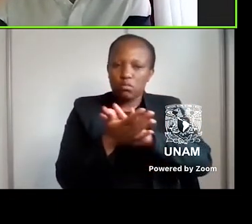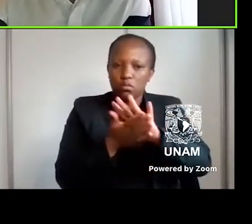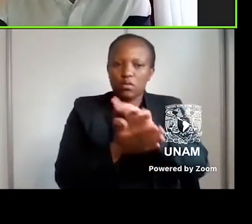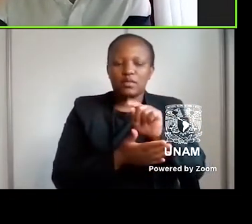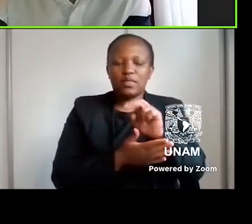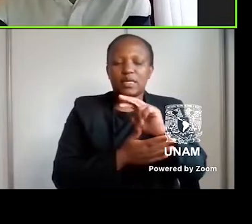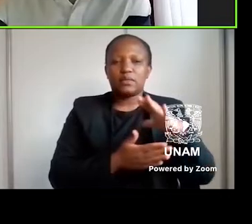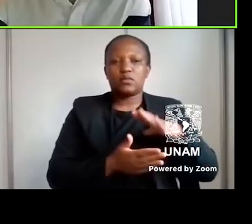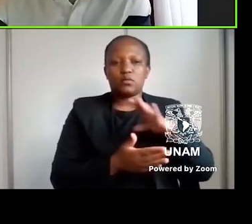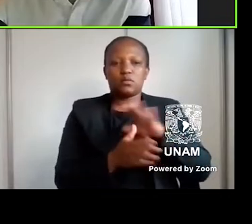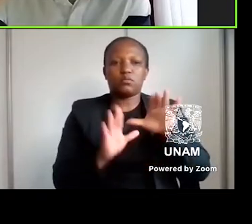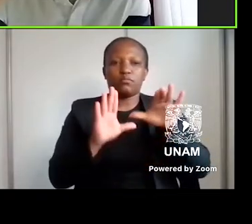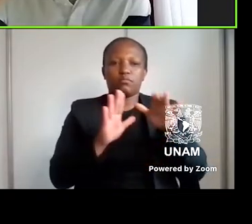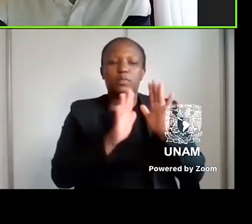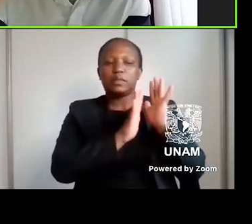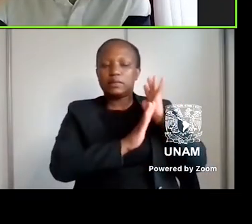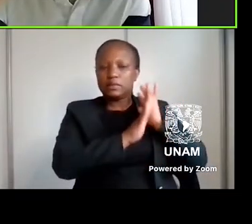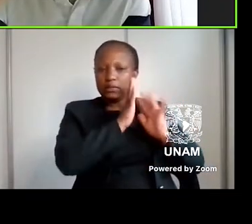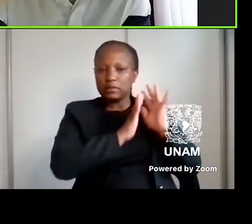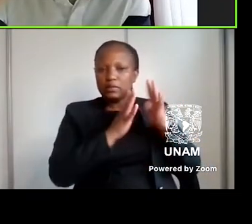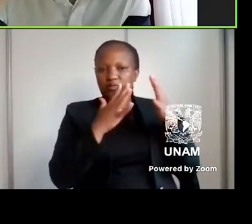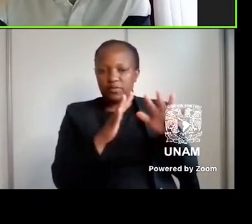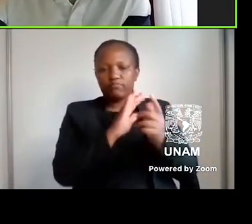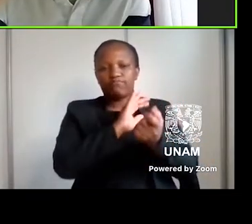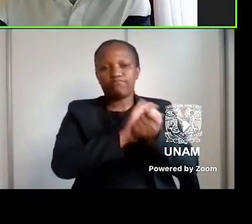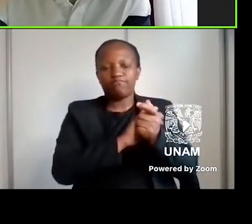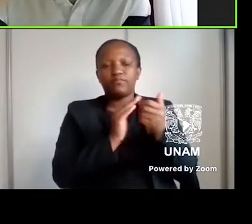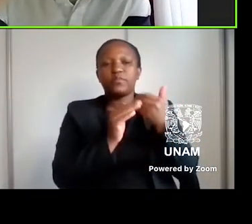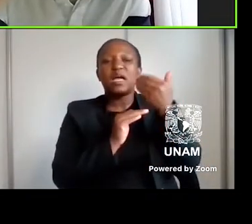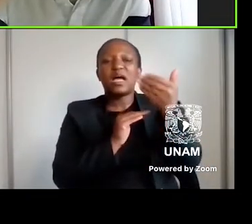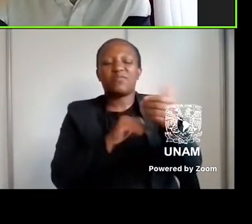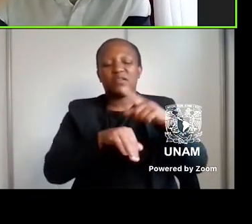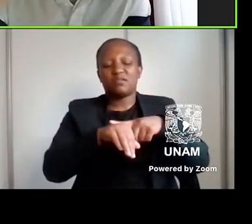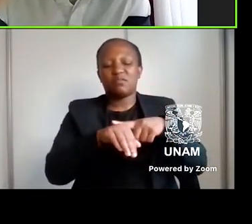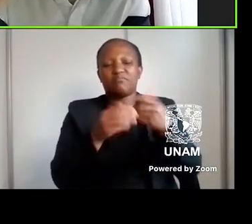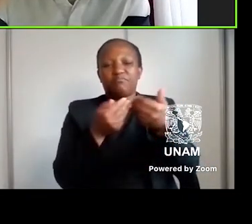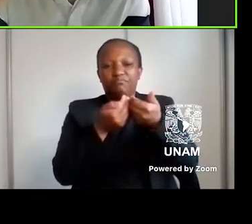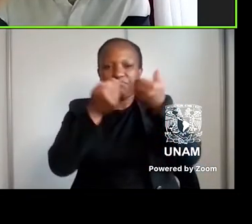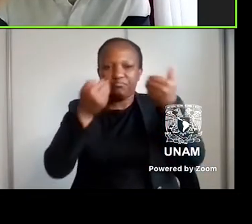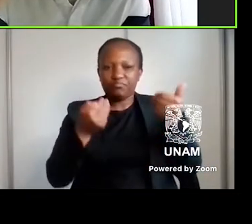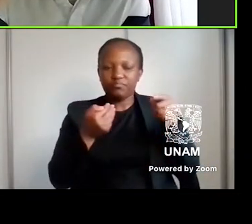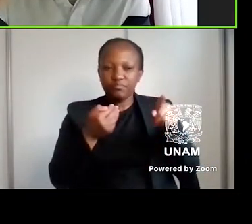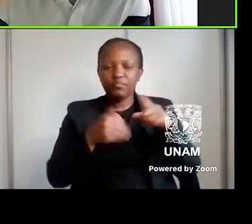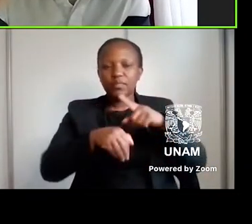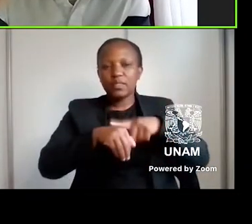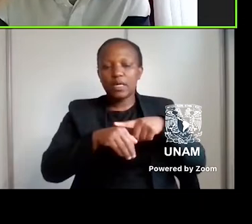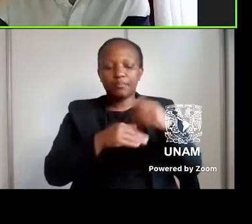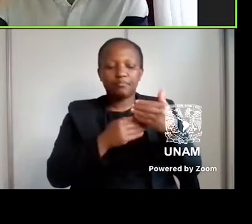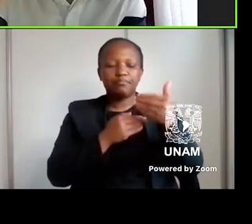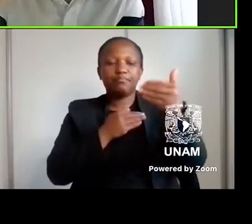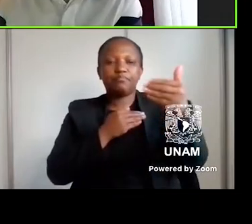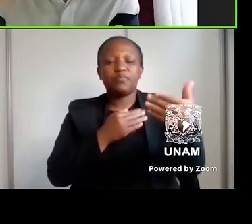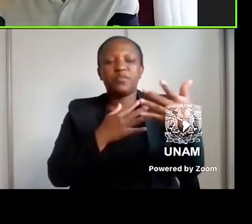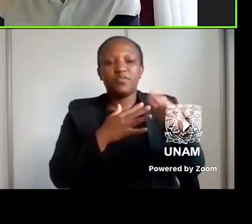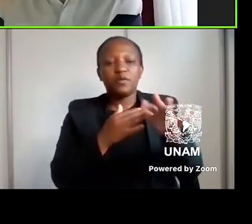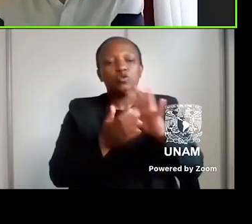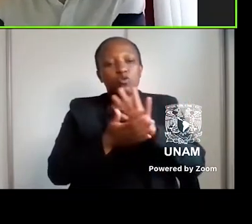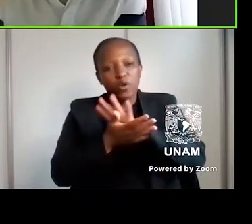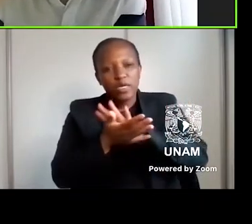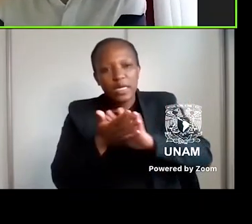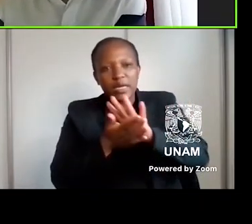histories towards which Hook writes are the years shortly after apartheid's legislative end, a period marked by intentions to forgive and cohere.